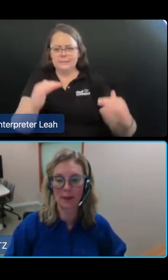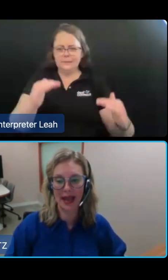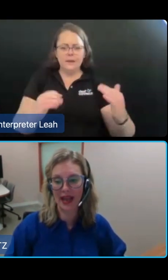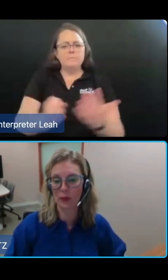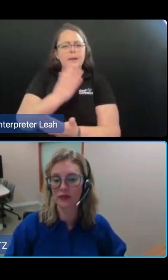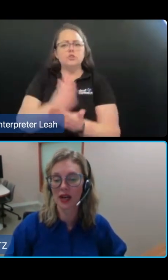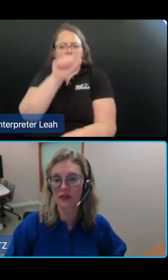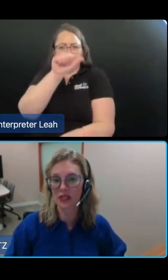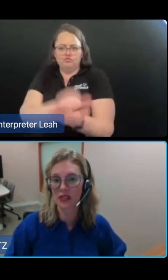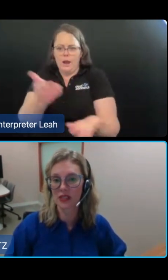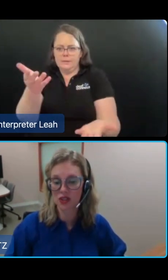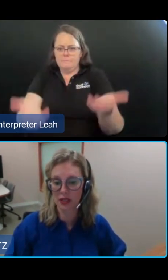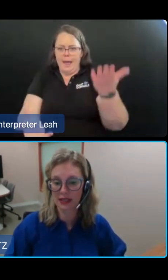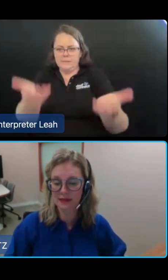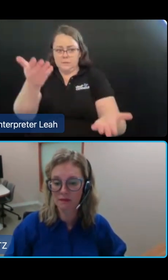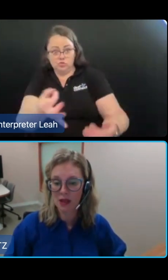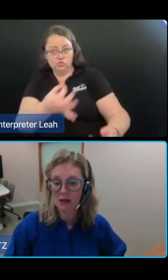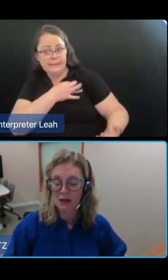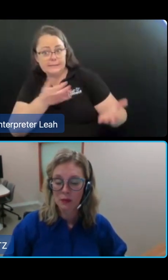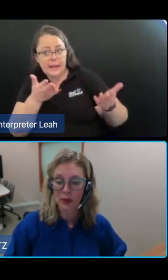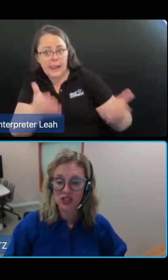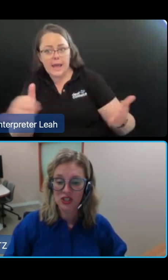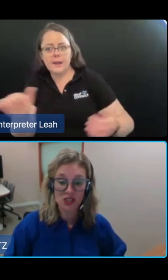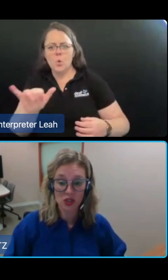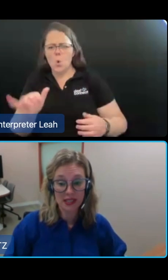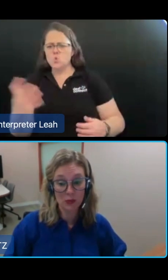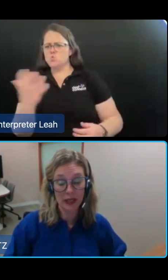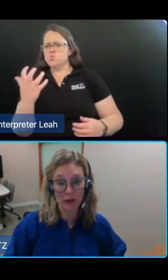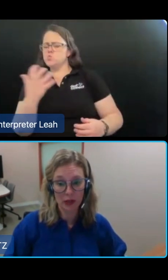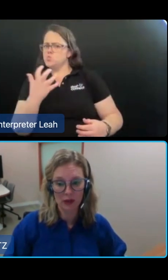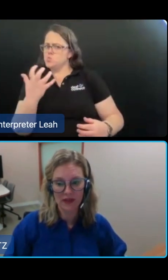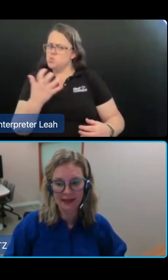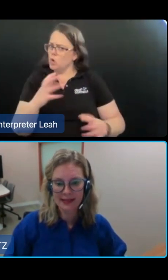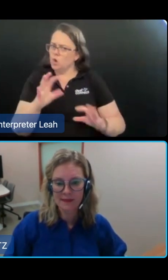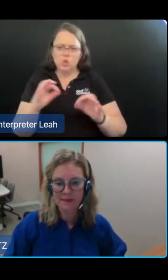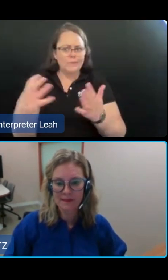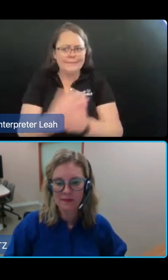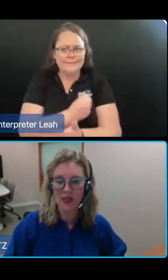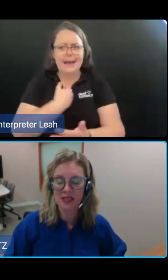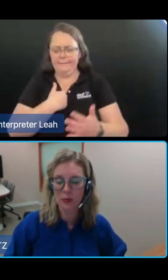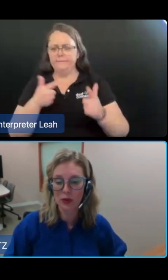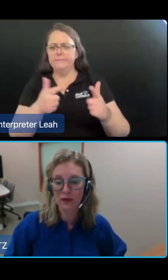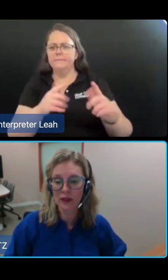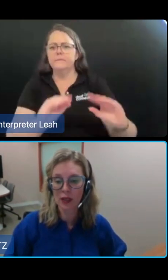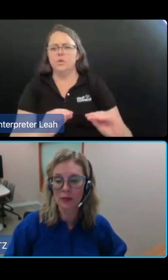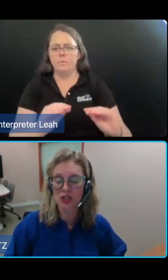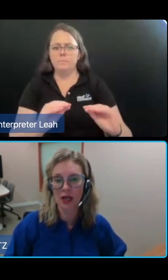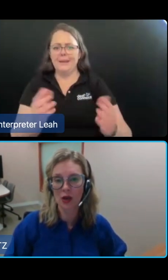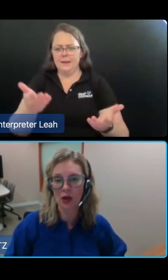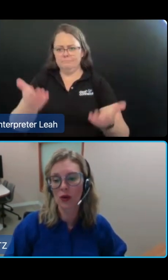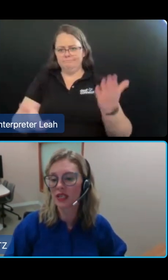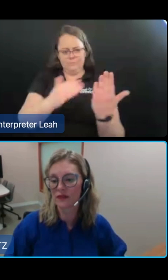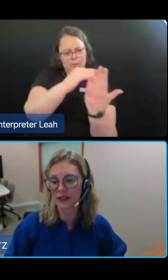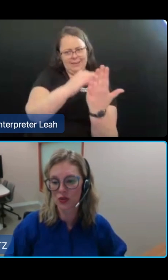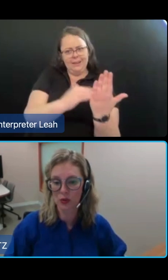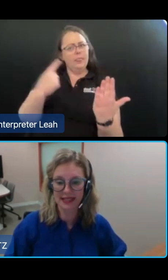you about how we've drafted these duties. Breaching these duties will be a criminal offence and where that's proven the commissioner